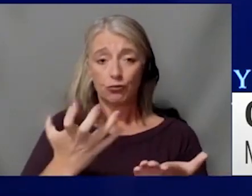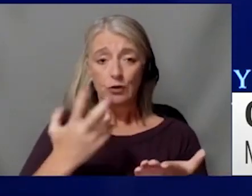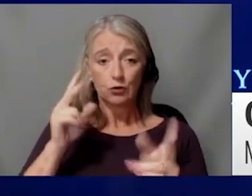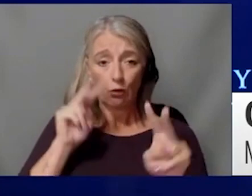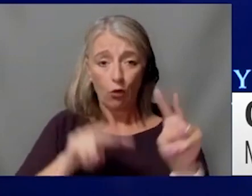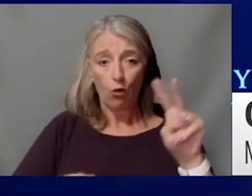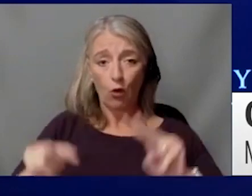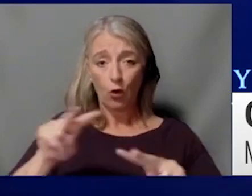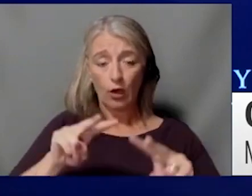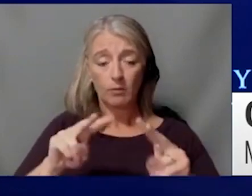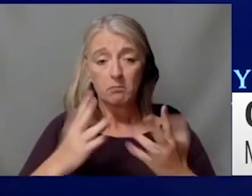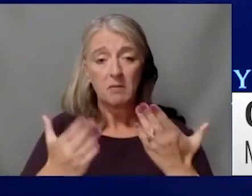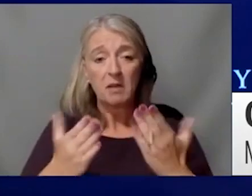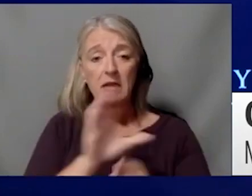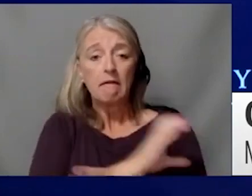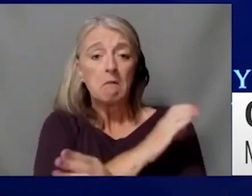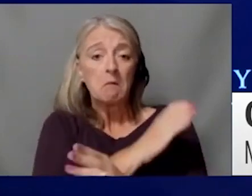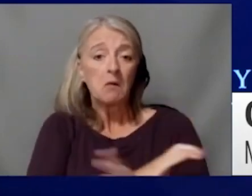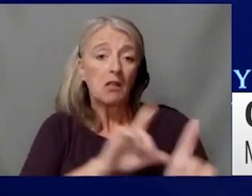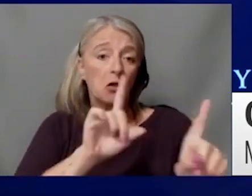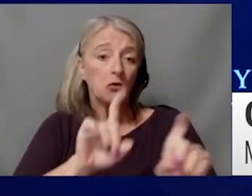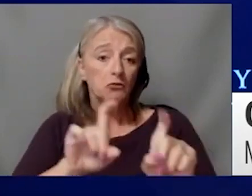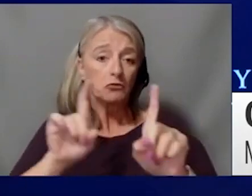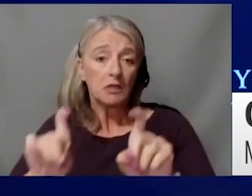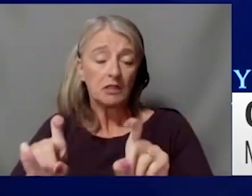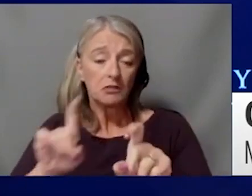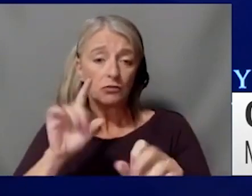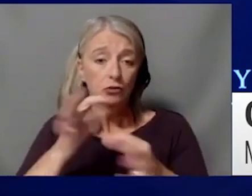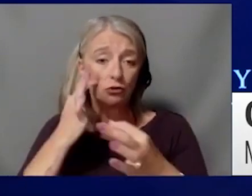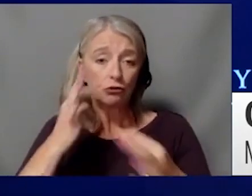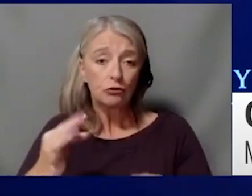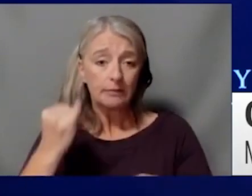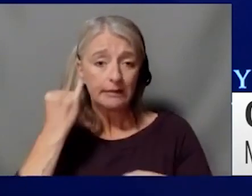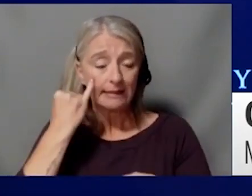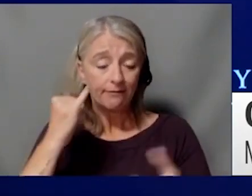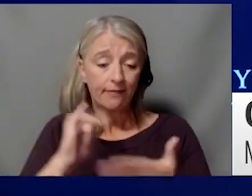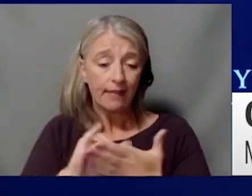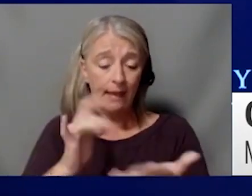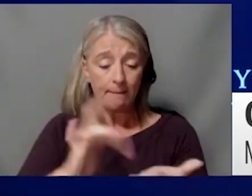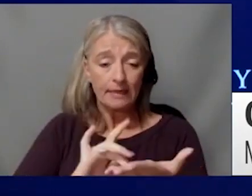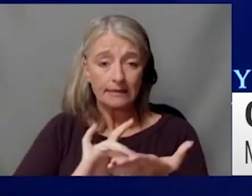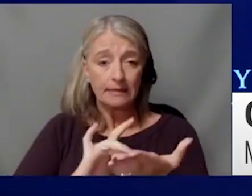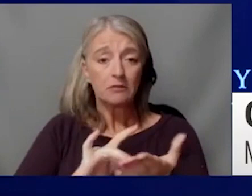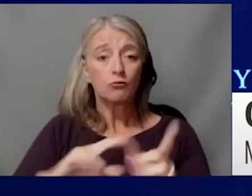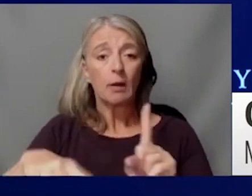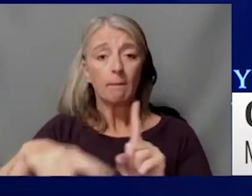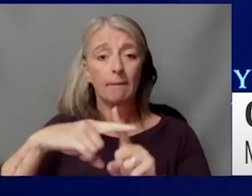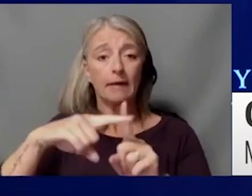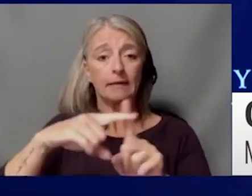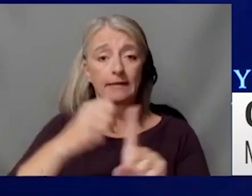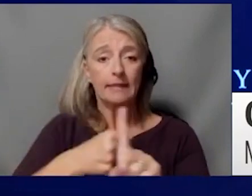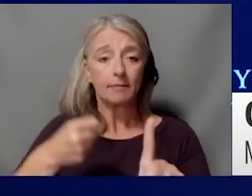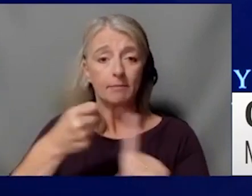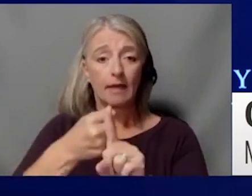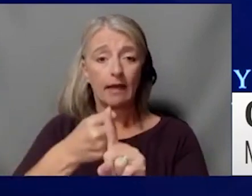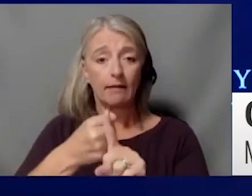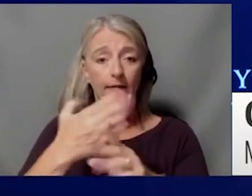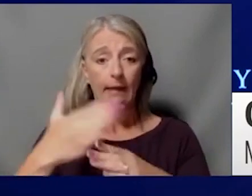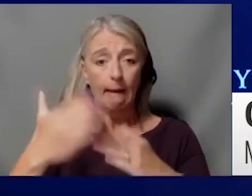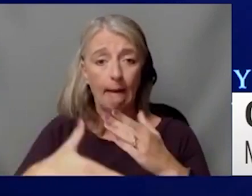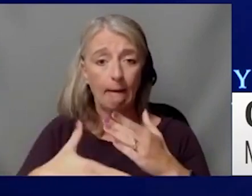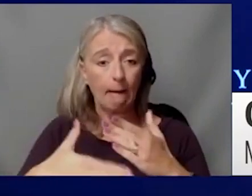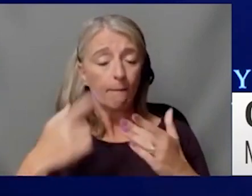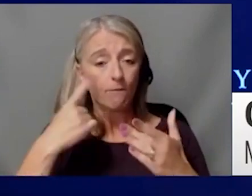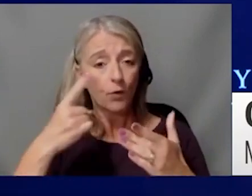definitively if it does positively impact the outcome in these patients. And, you know, that type of drug